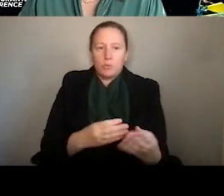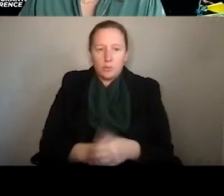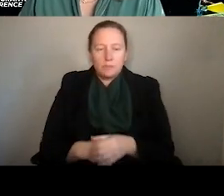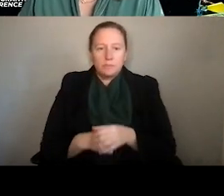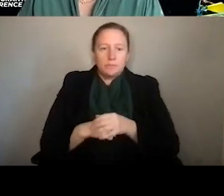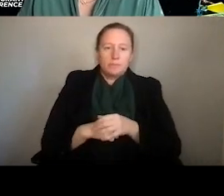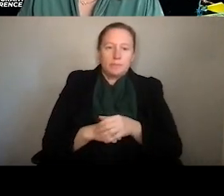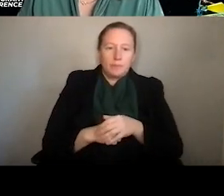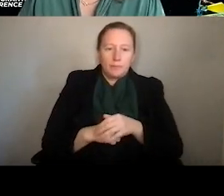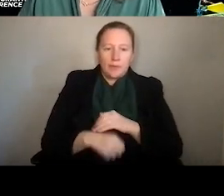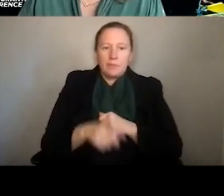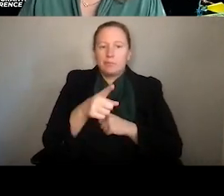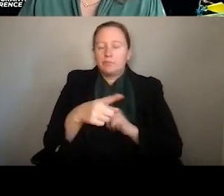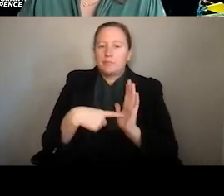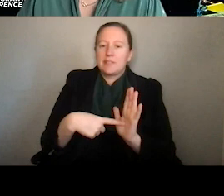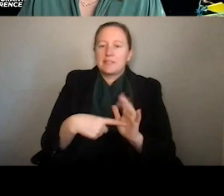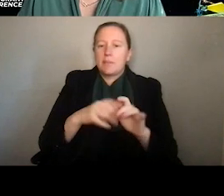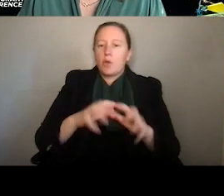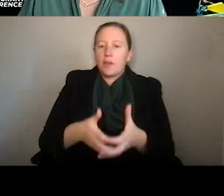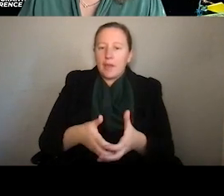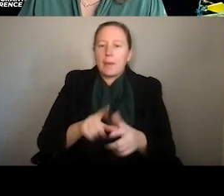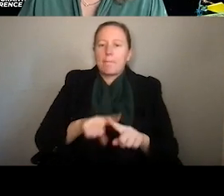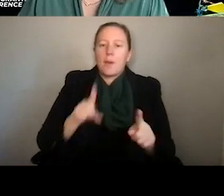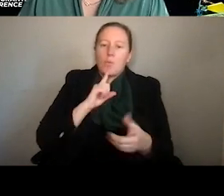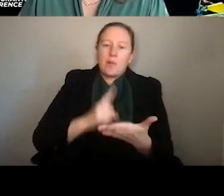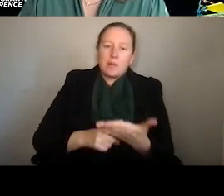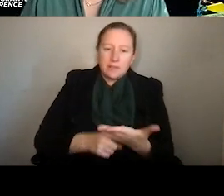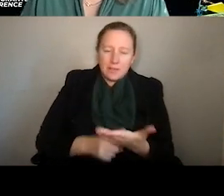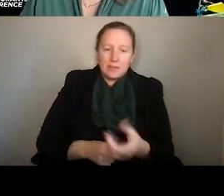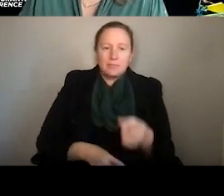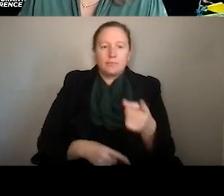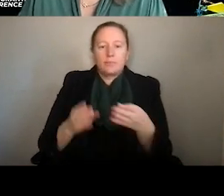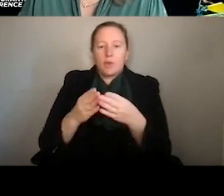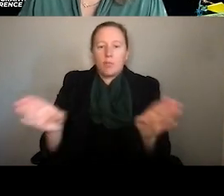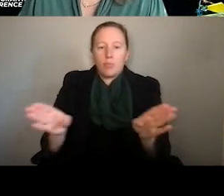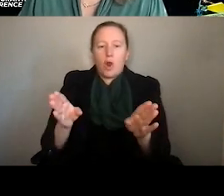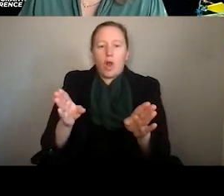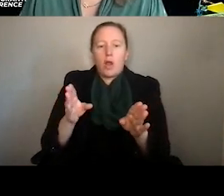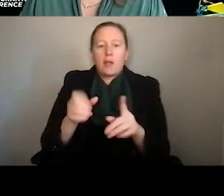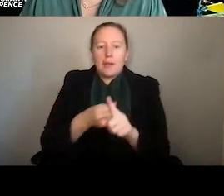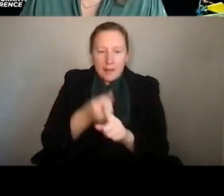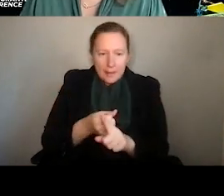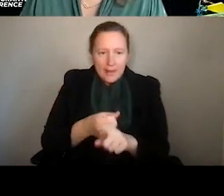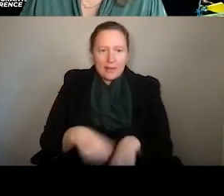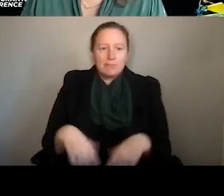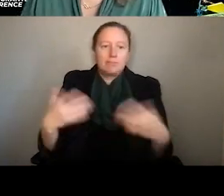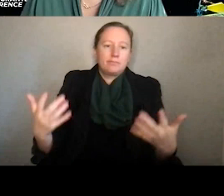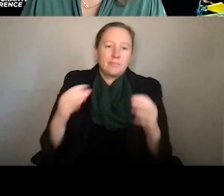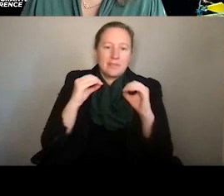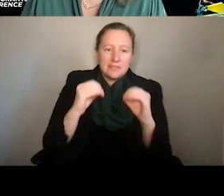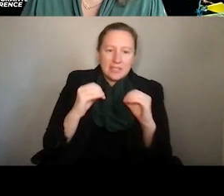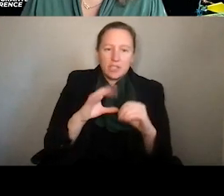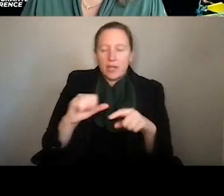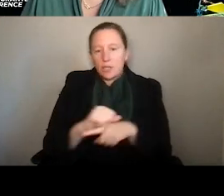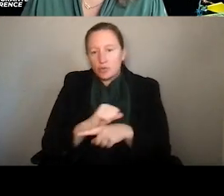So these are just example categories, but let's talk about them. So broader impacts activities could be teaching and